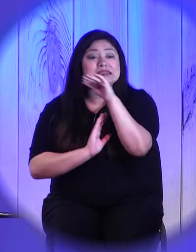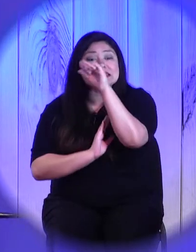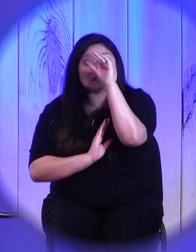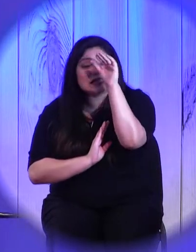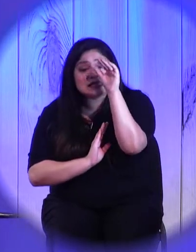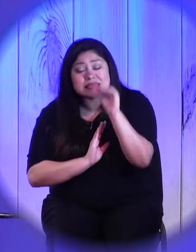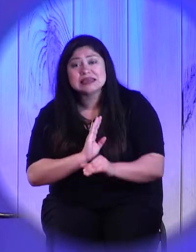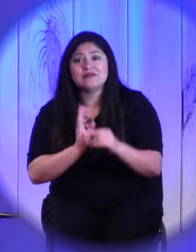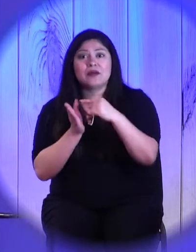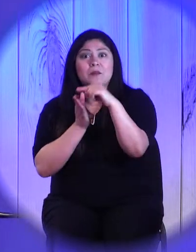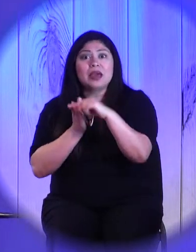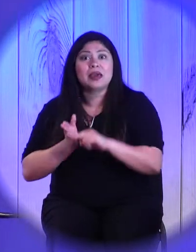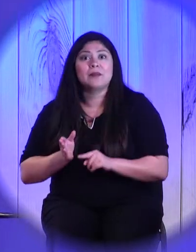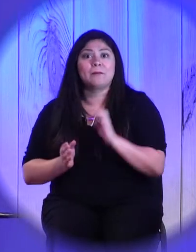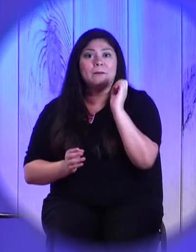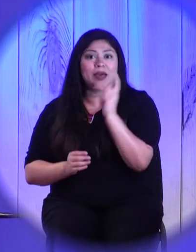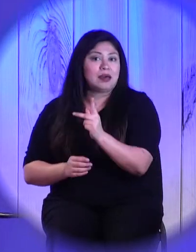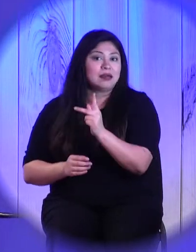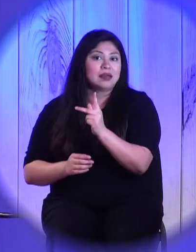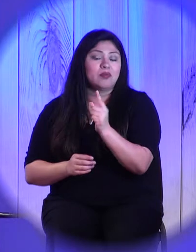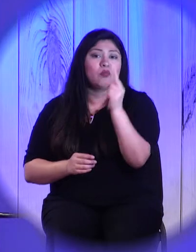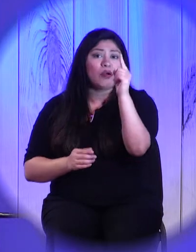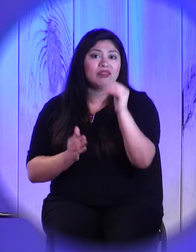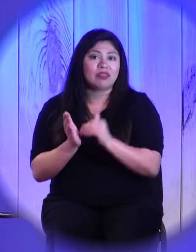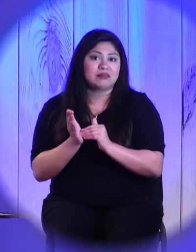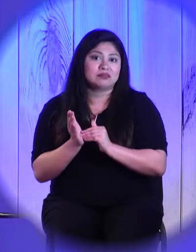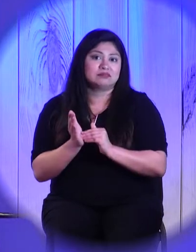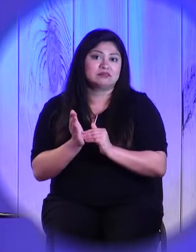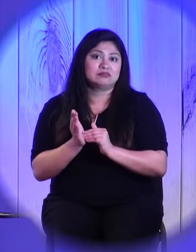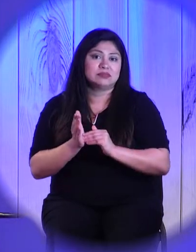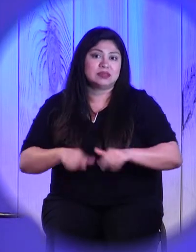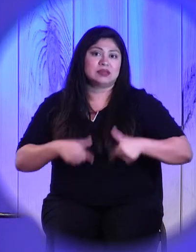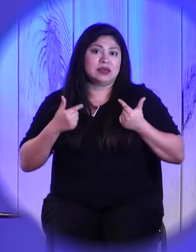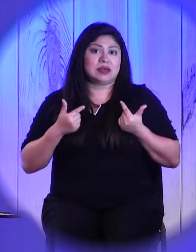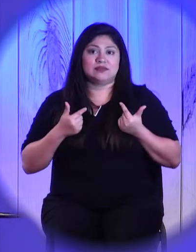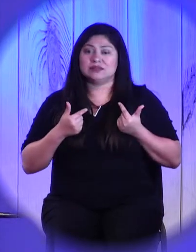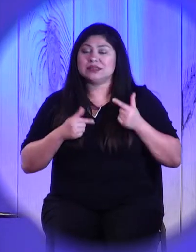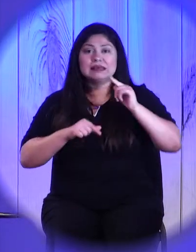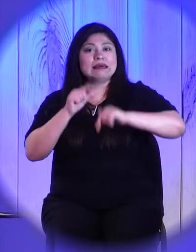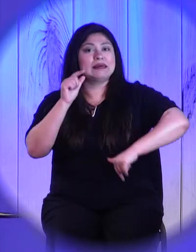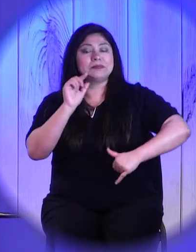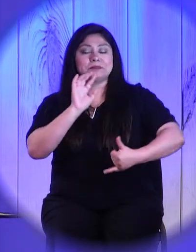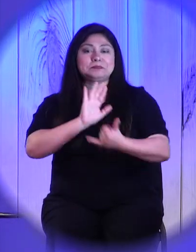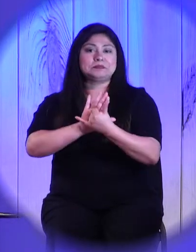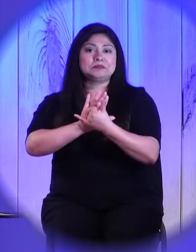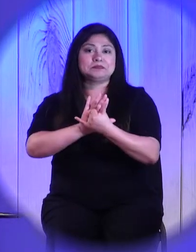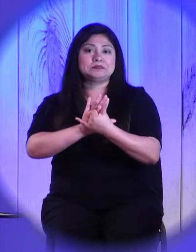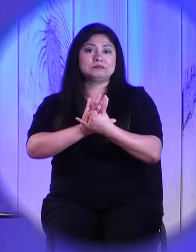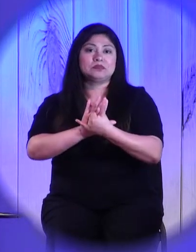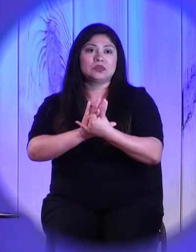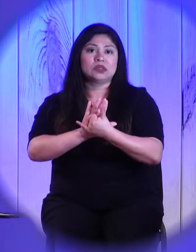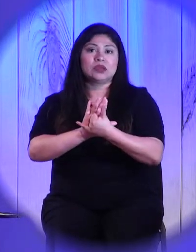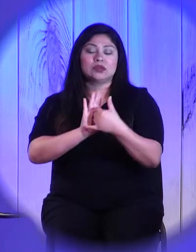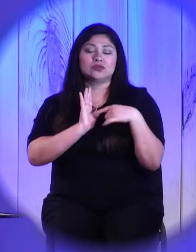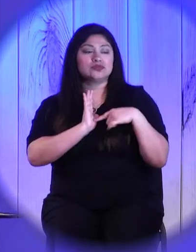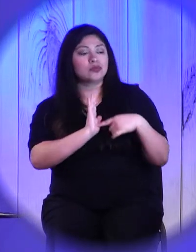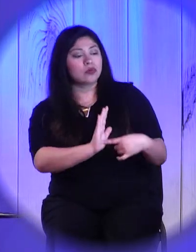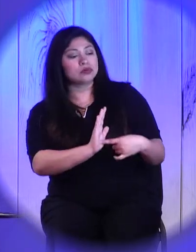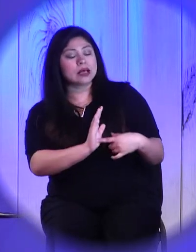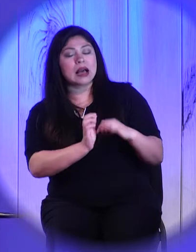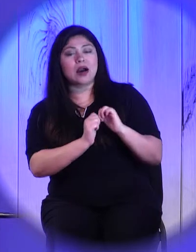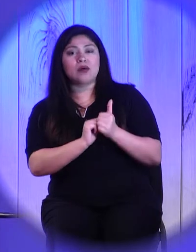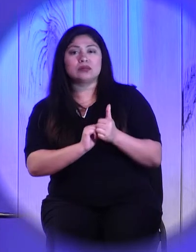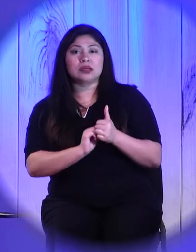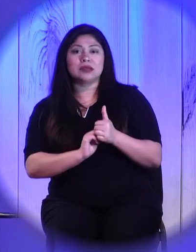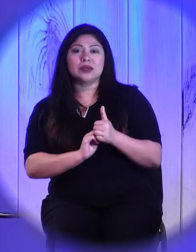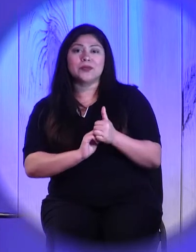back, not in a thousand lifetimes. Which makes the mercy that the master shows the man all the more miraculous.